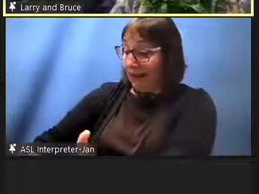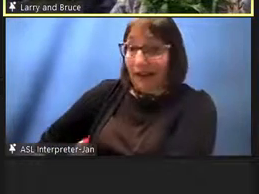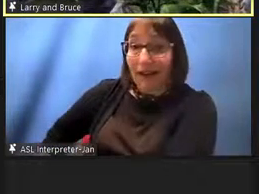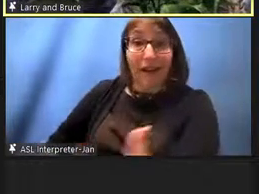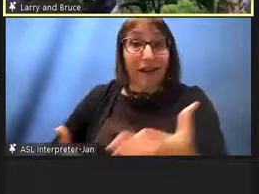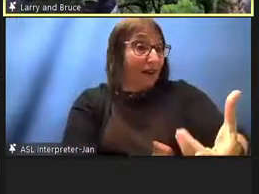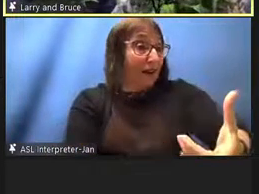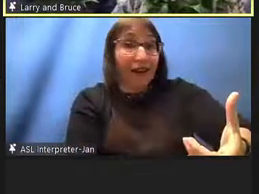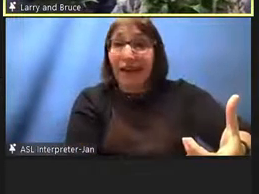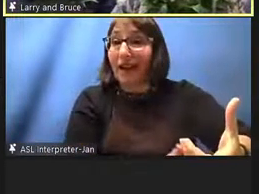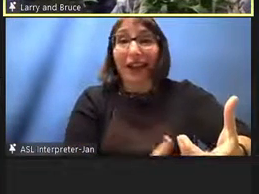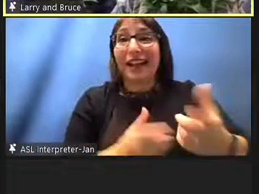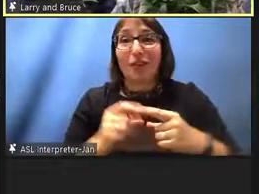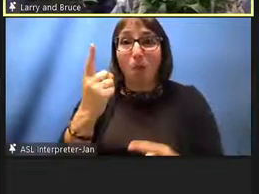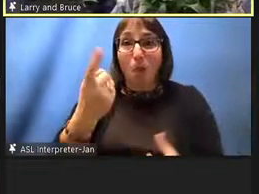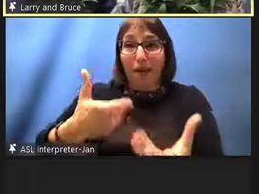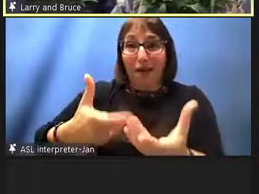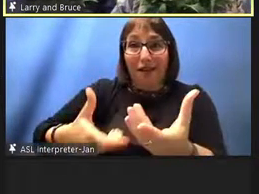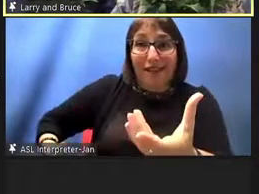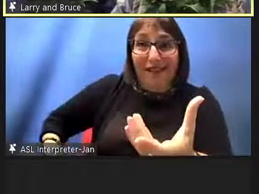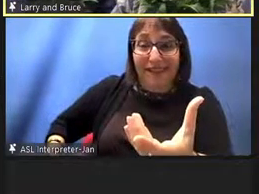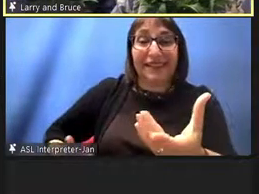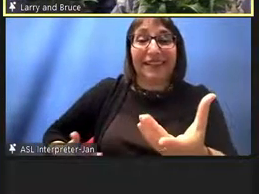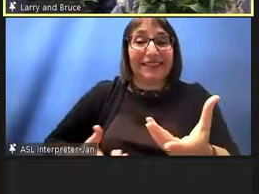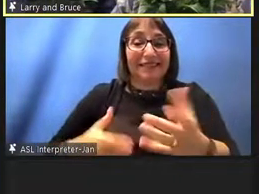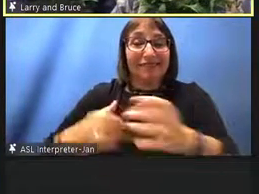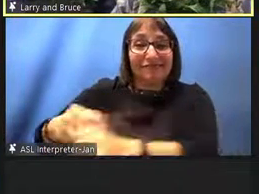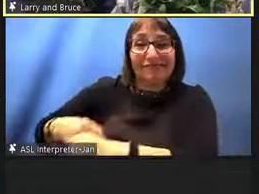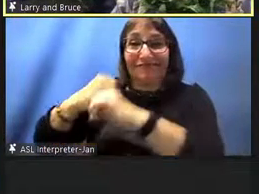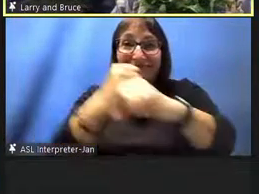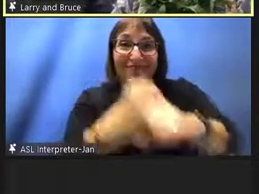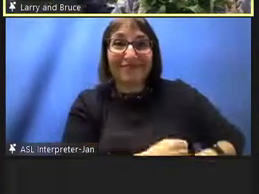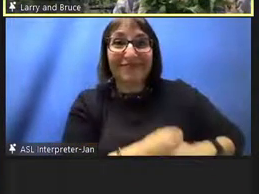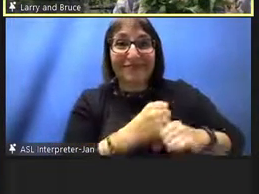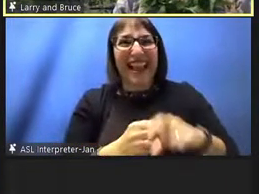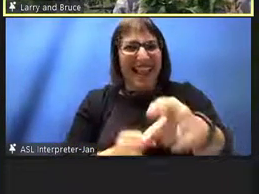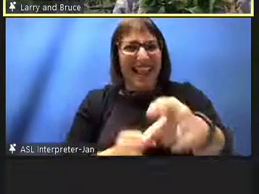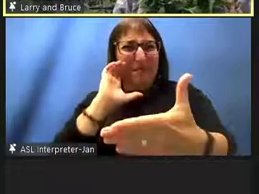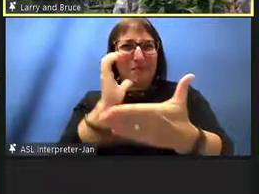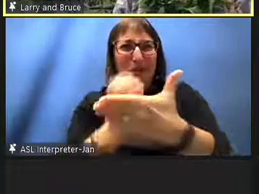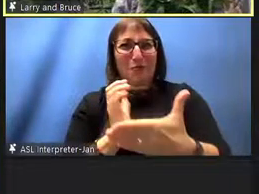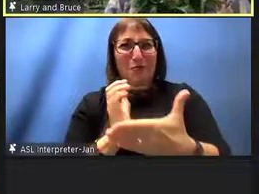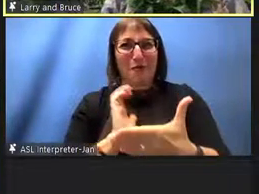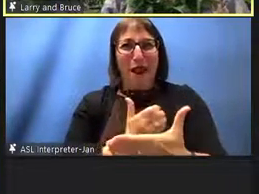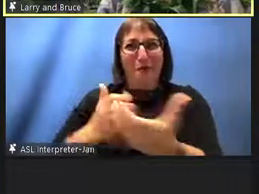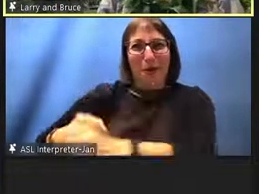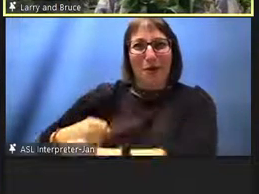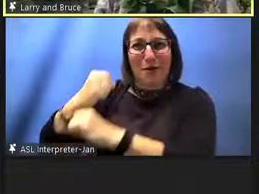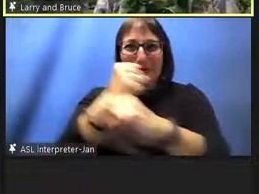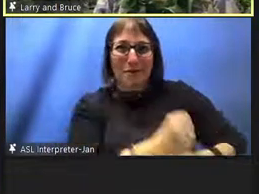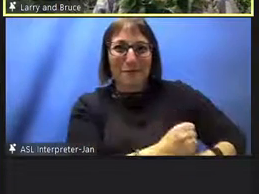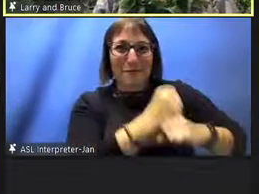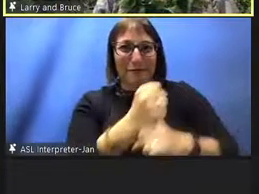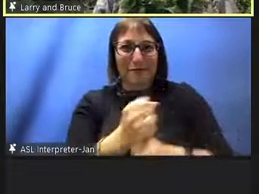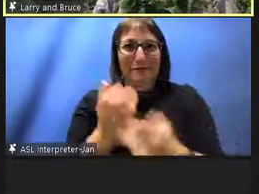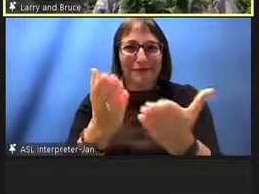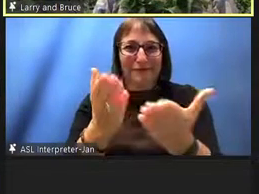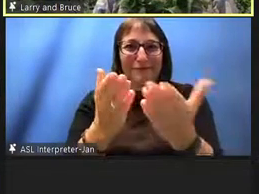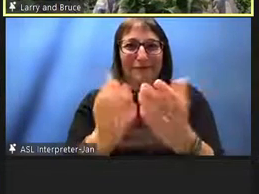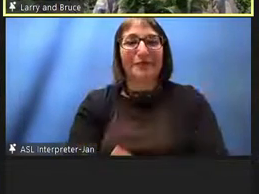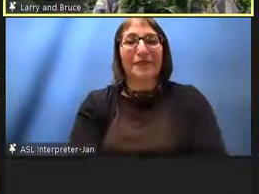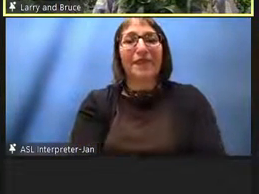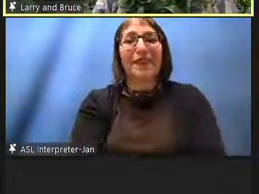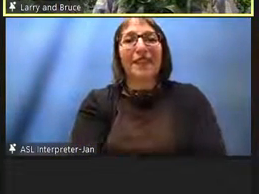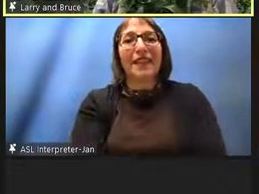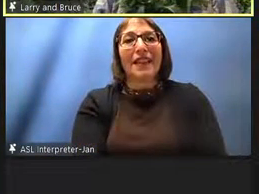a picture of our uh canoe here where uh we're using again this